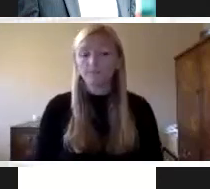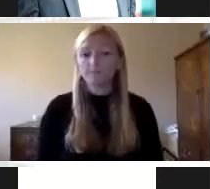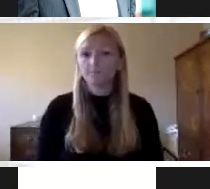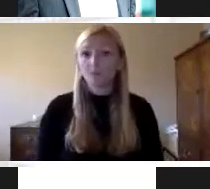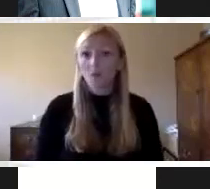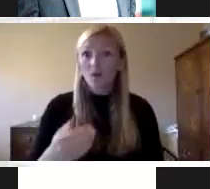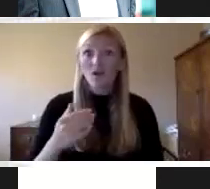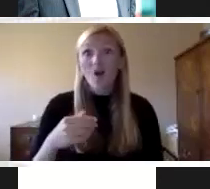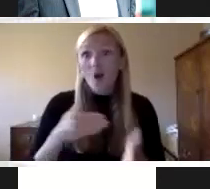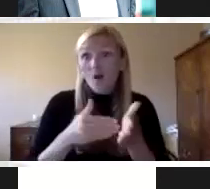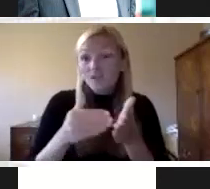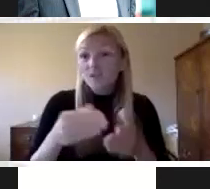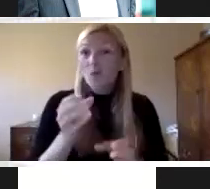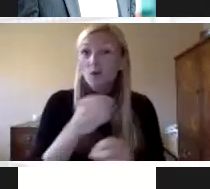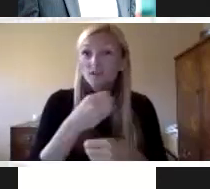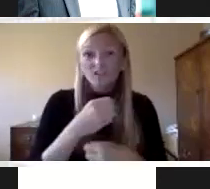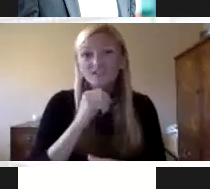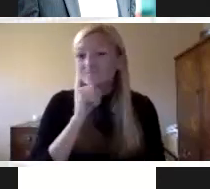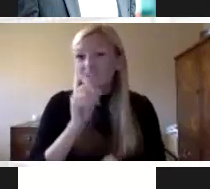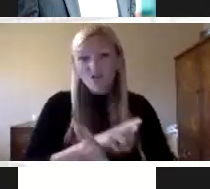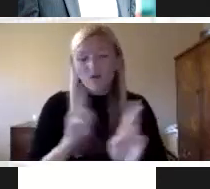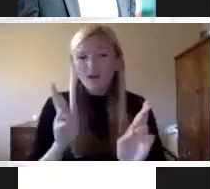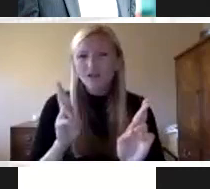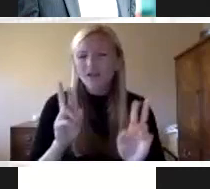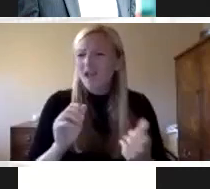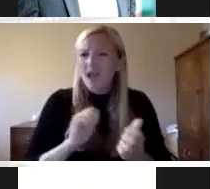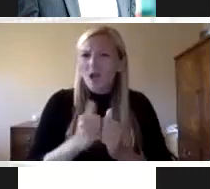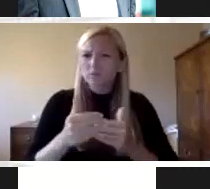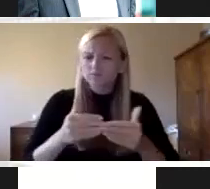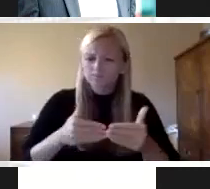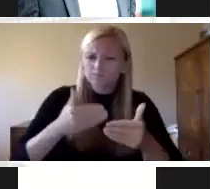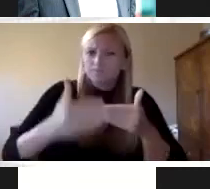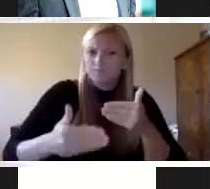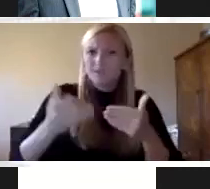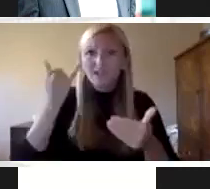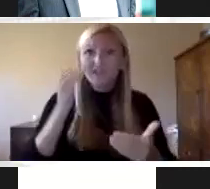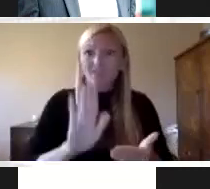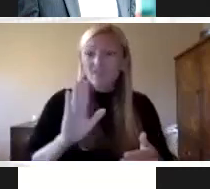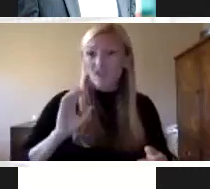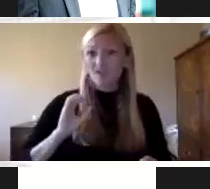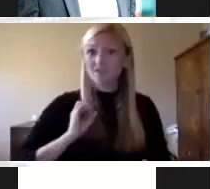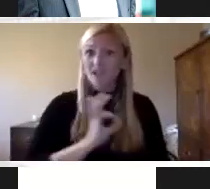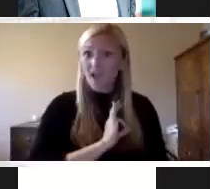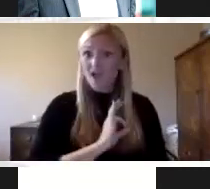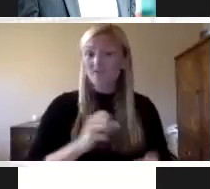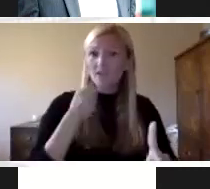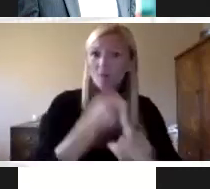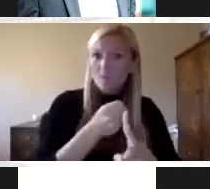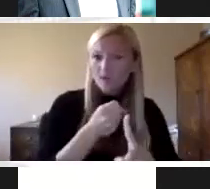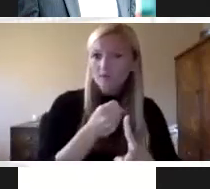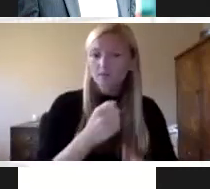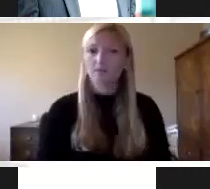have not really thought about how they're going to move forward when their own staff have been impacted or victims of a disaster a pandemic